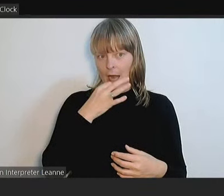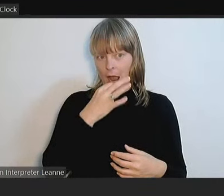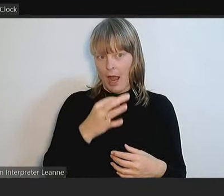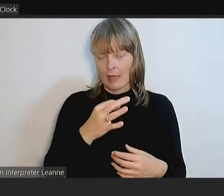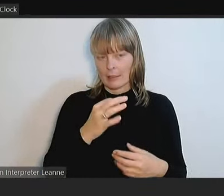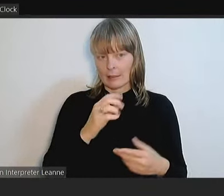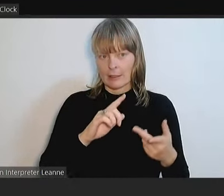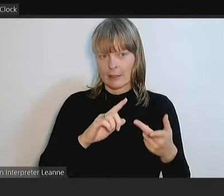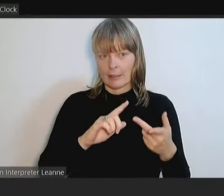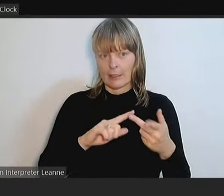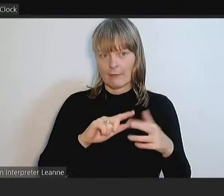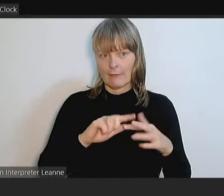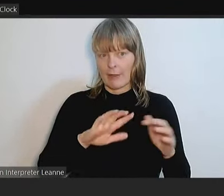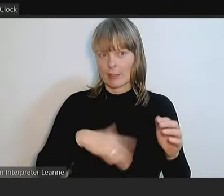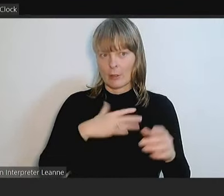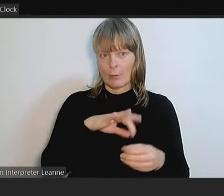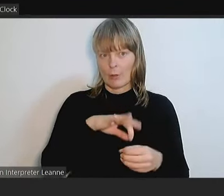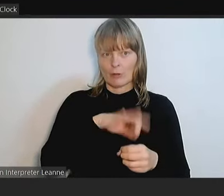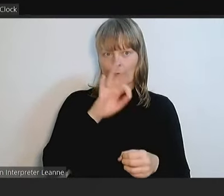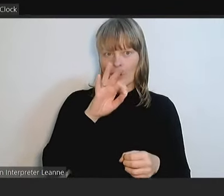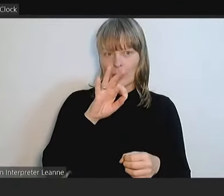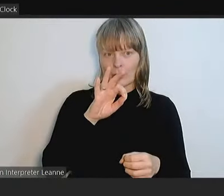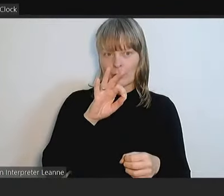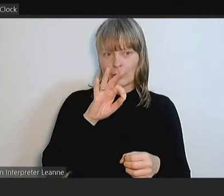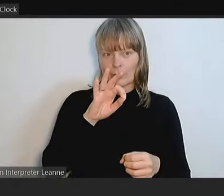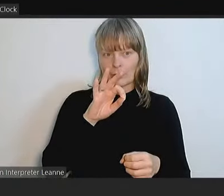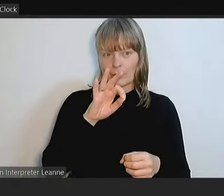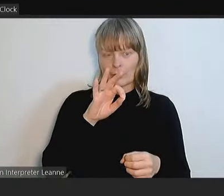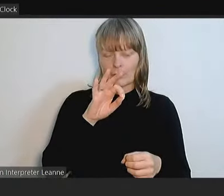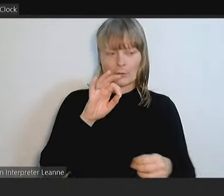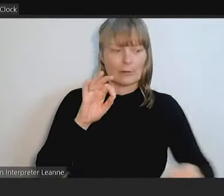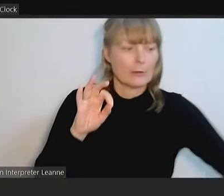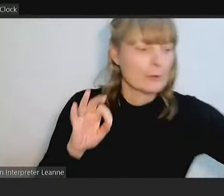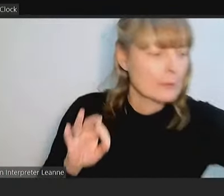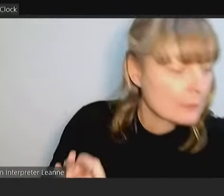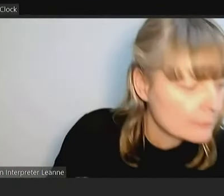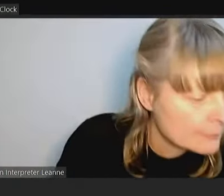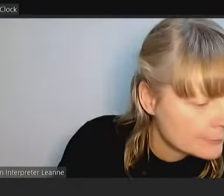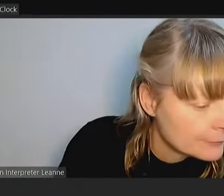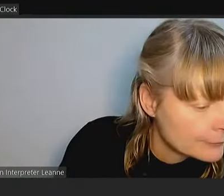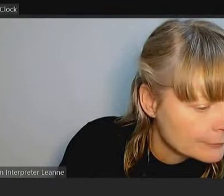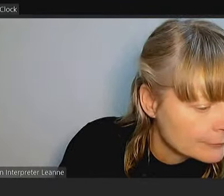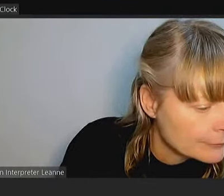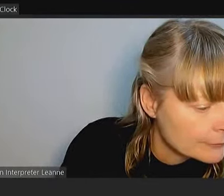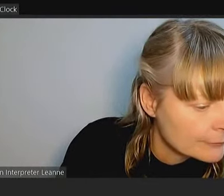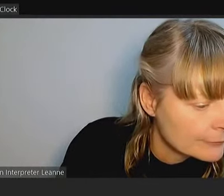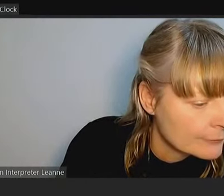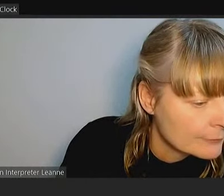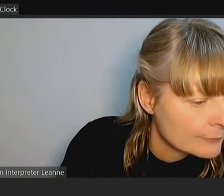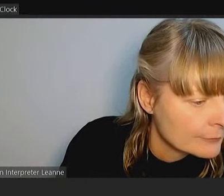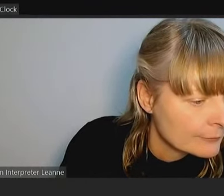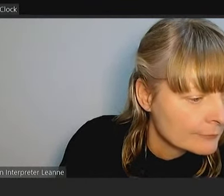Mayor to take that item in part and pull it out again so it can be voted on separately. But at the moment it's in.